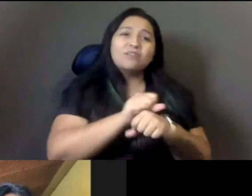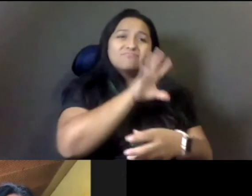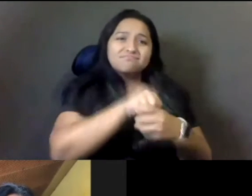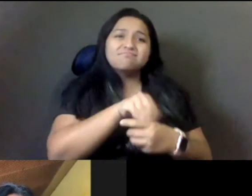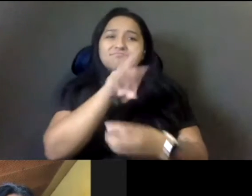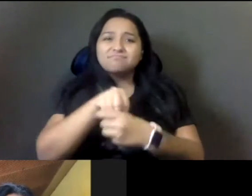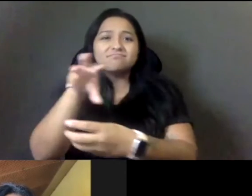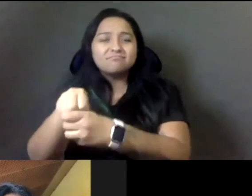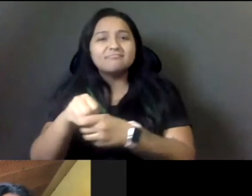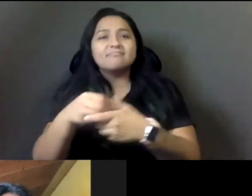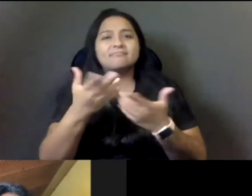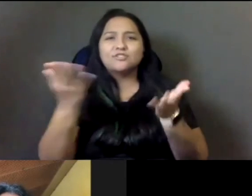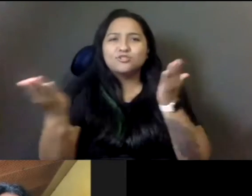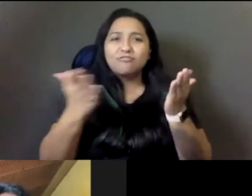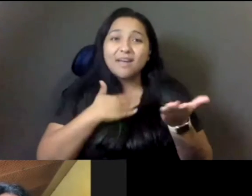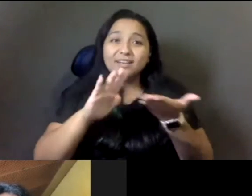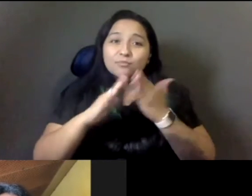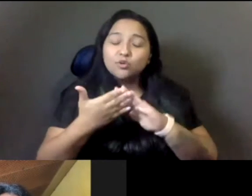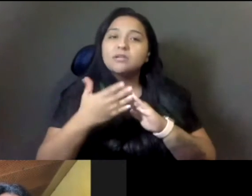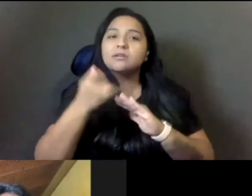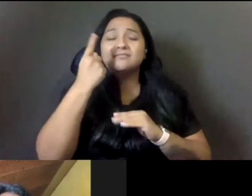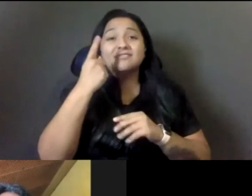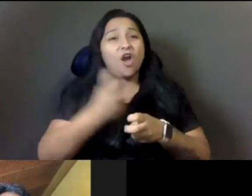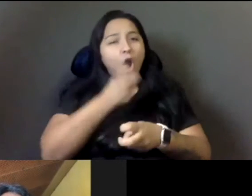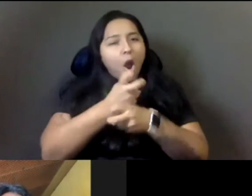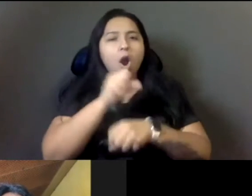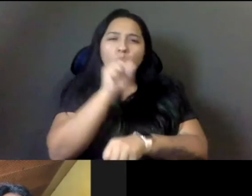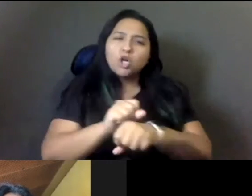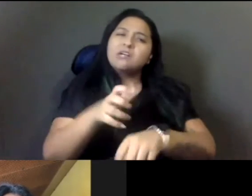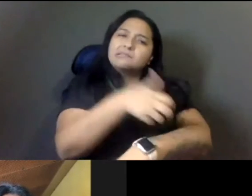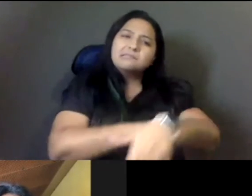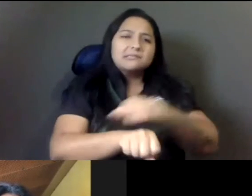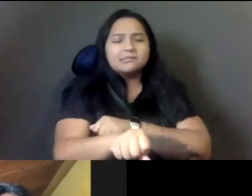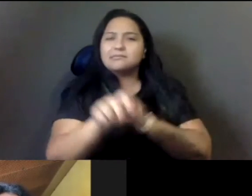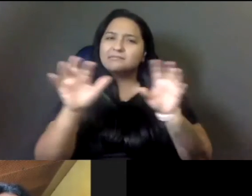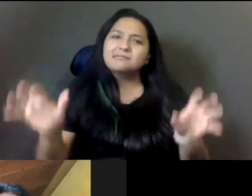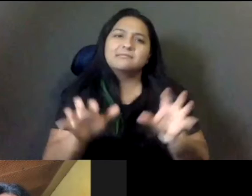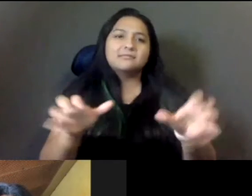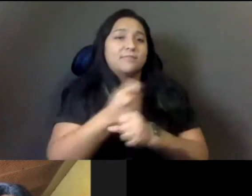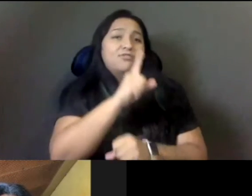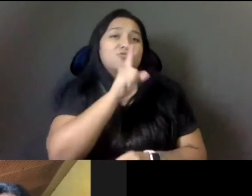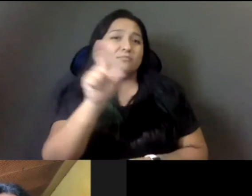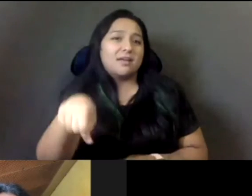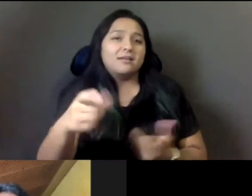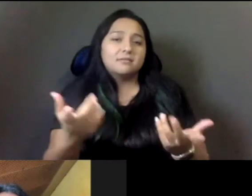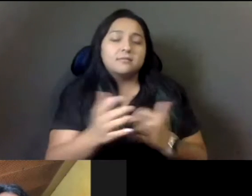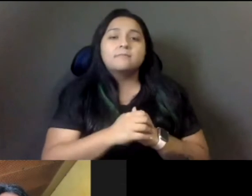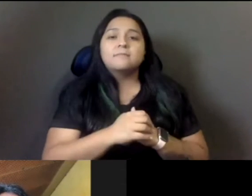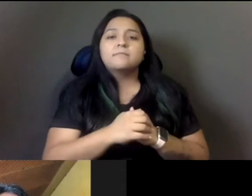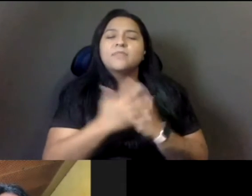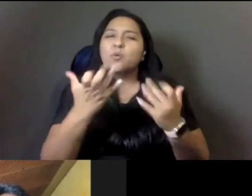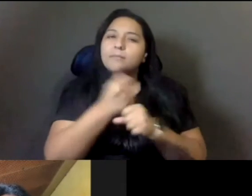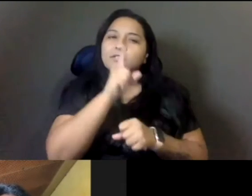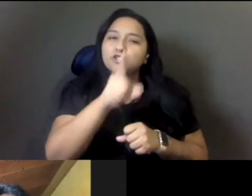uh, to make sure that we continue to move forward. I want to make sure that, uh, we continue to work with him, um,